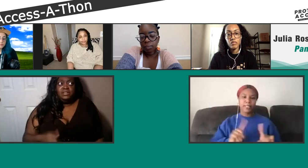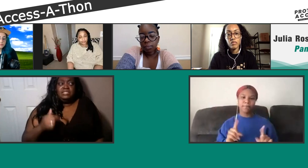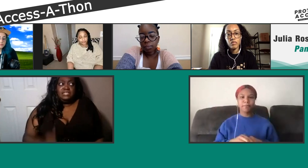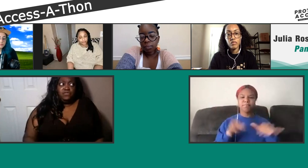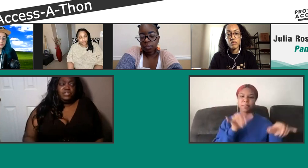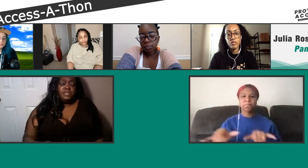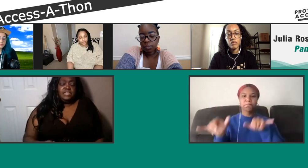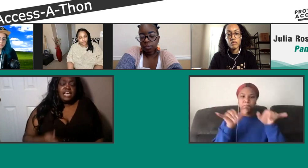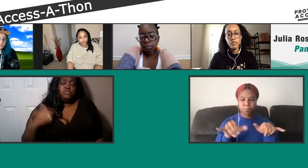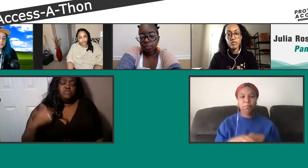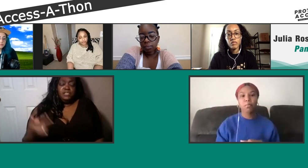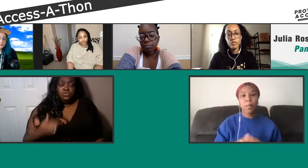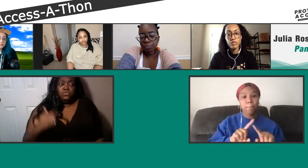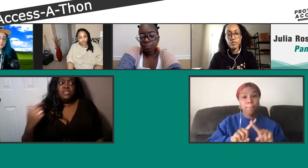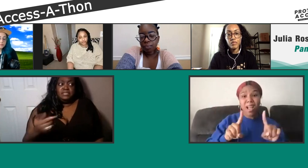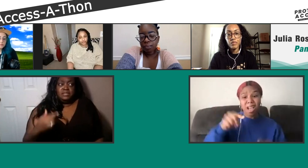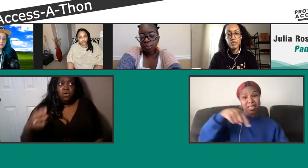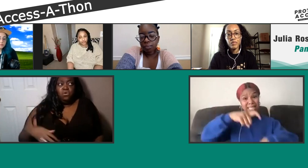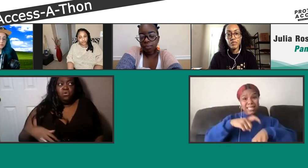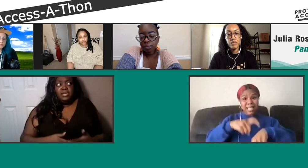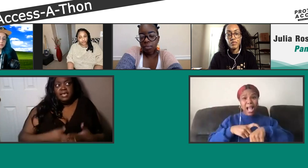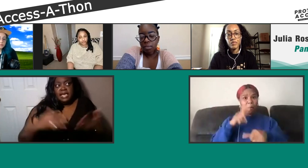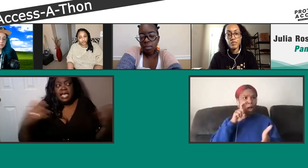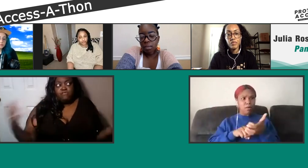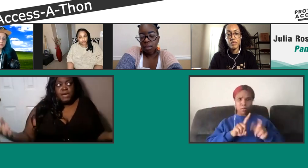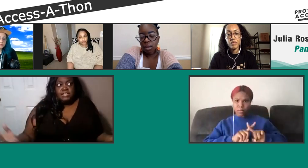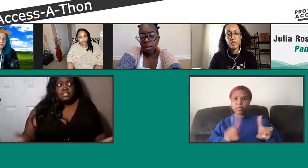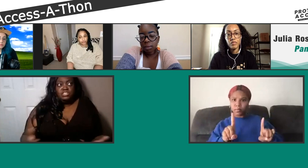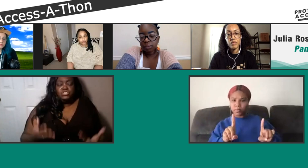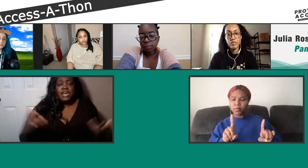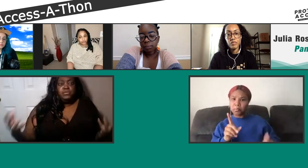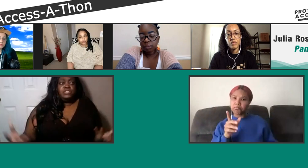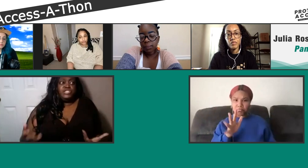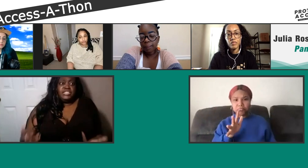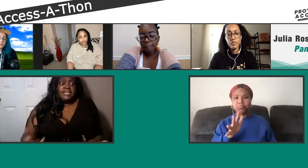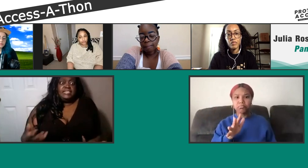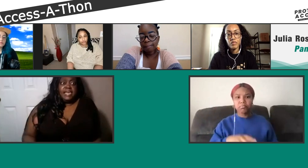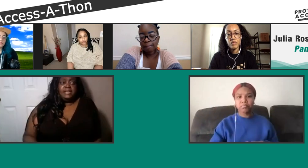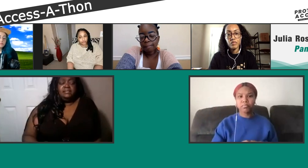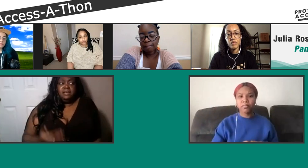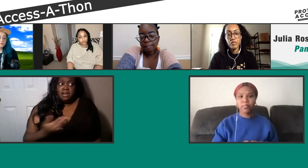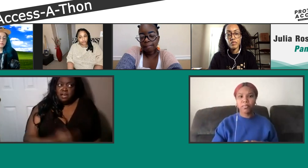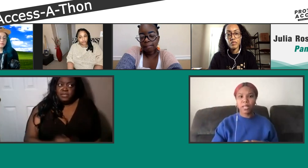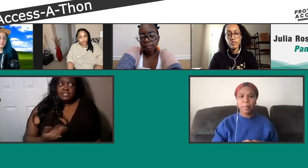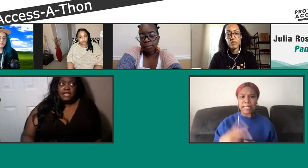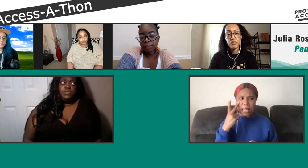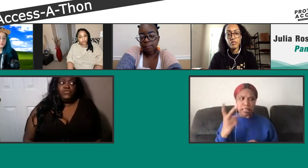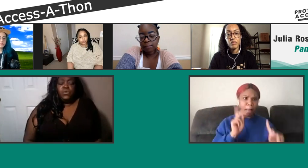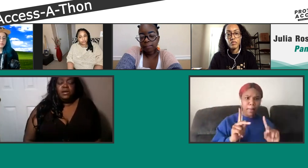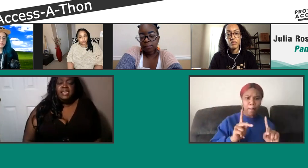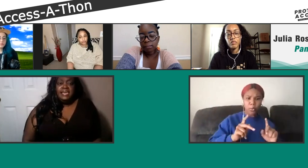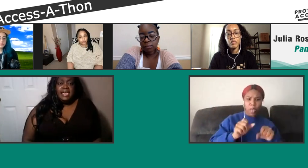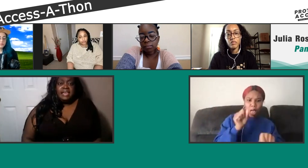I did notice a difference because I've been through this whole everybody's going to try to push for change thing a couple of times